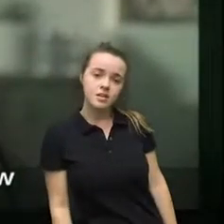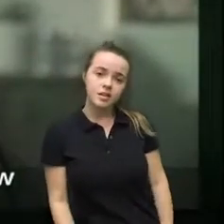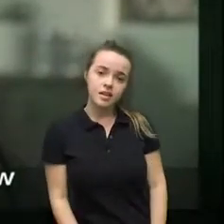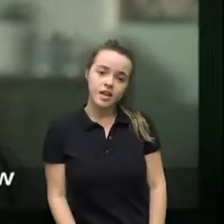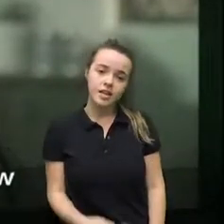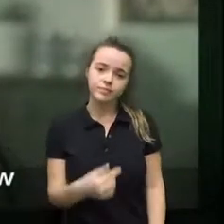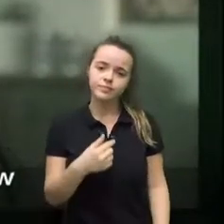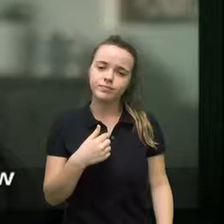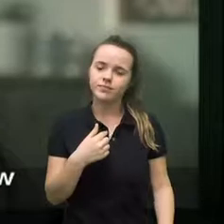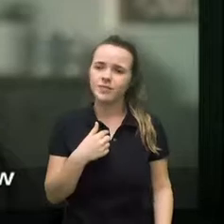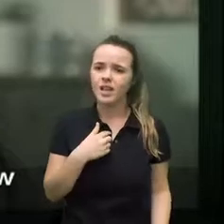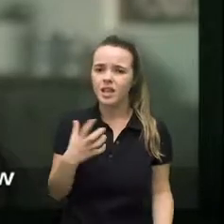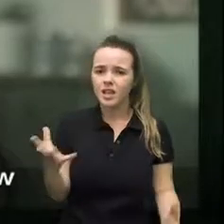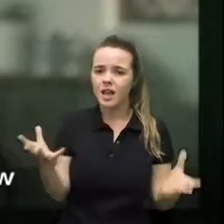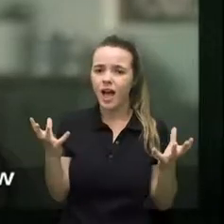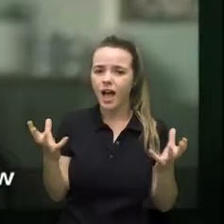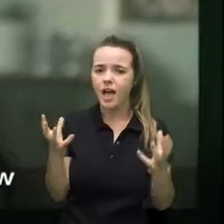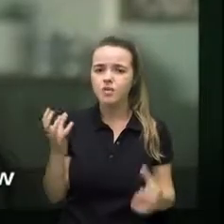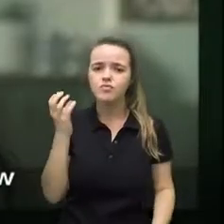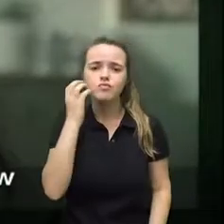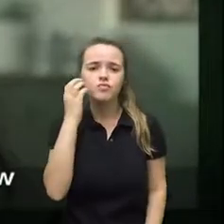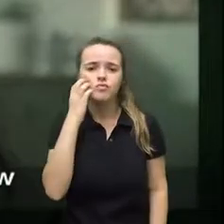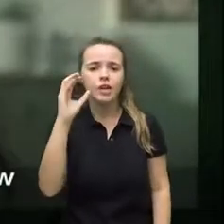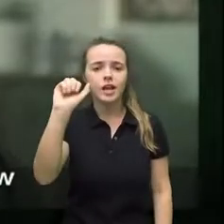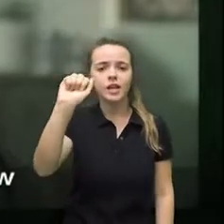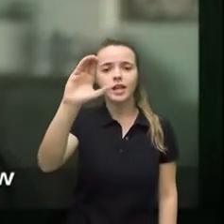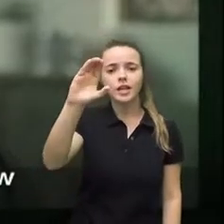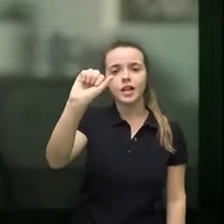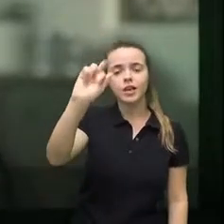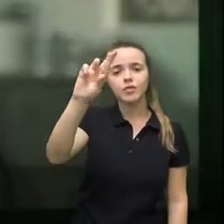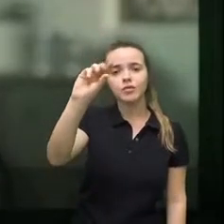what I would give right now for a Carolina peach